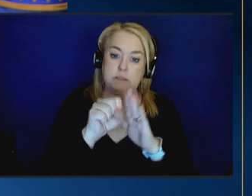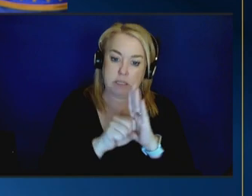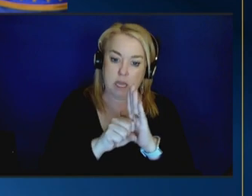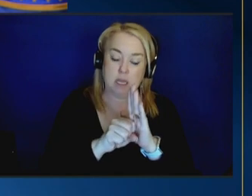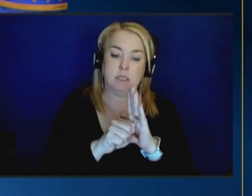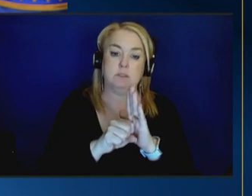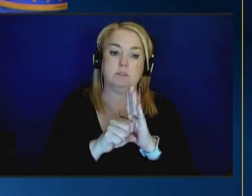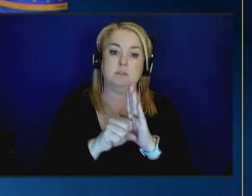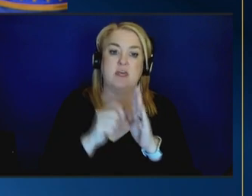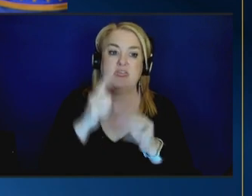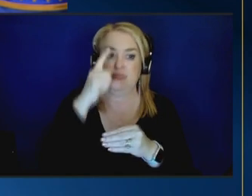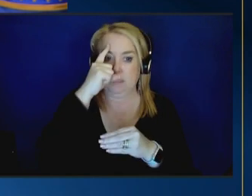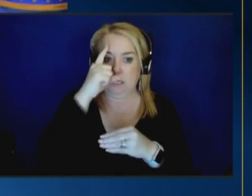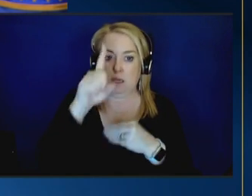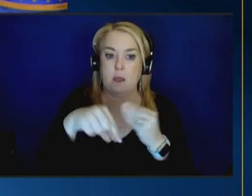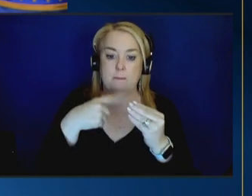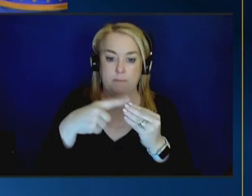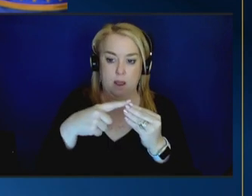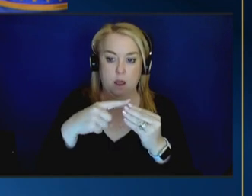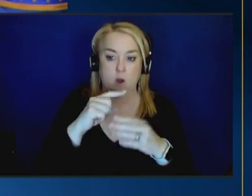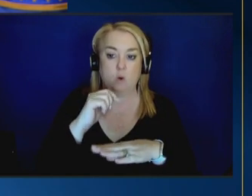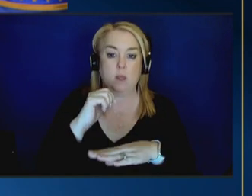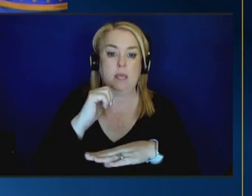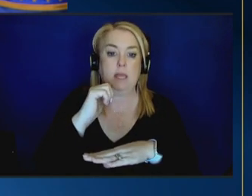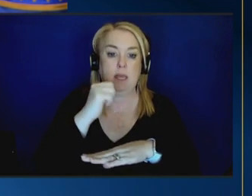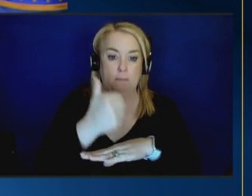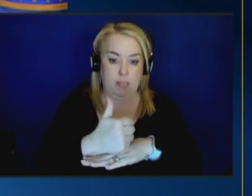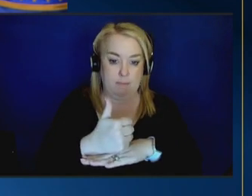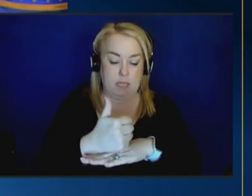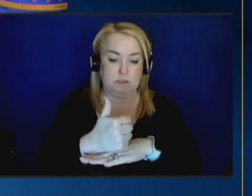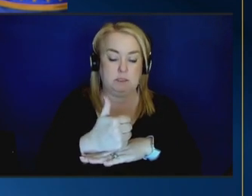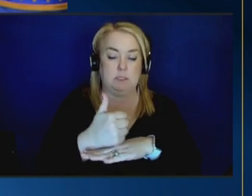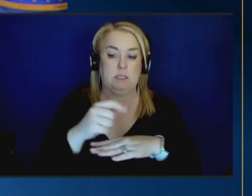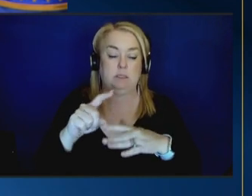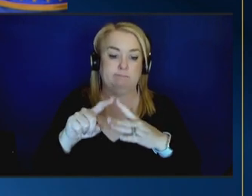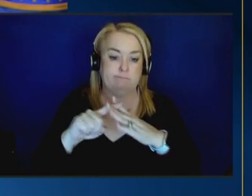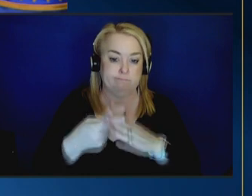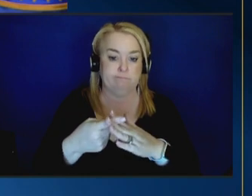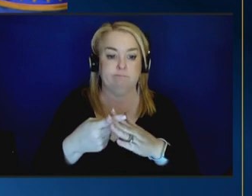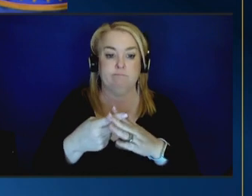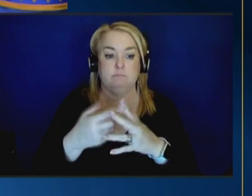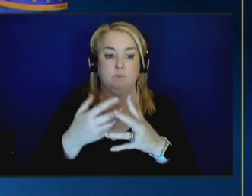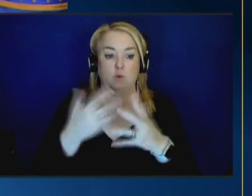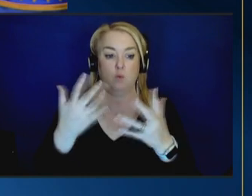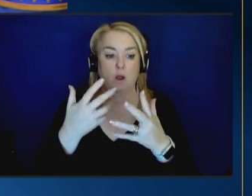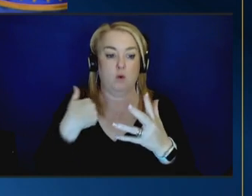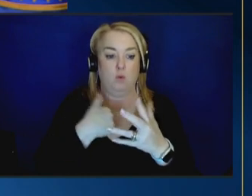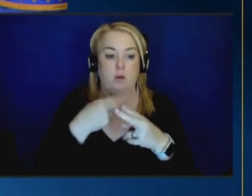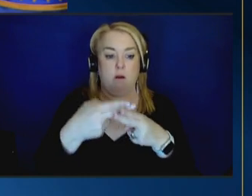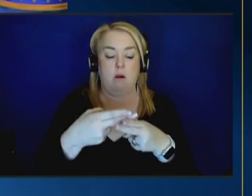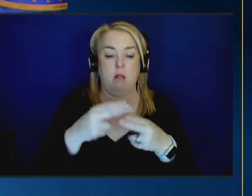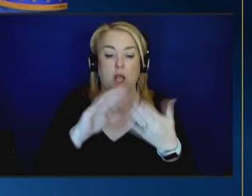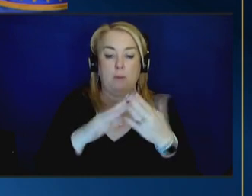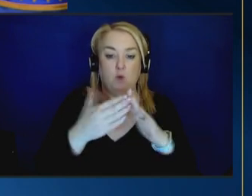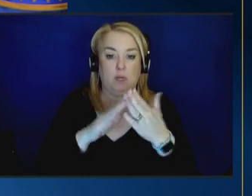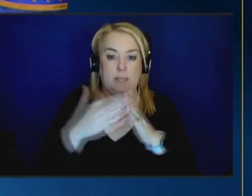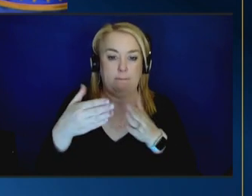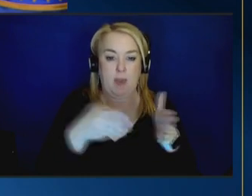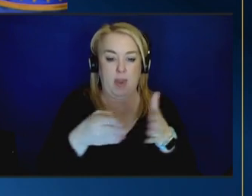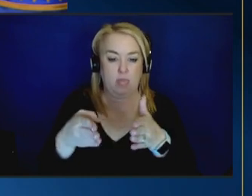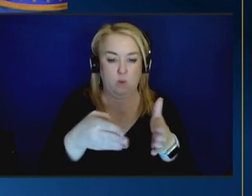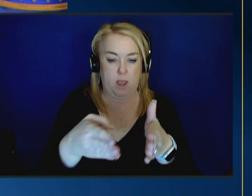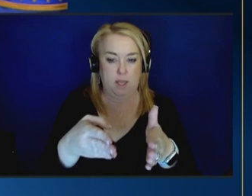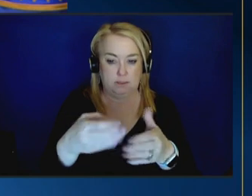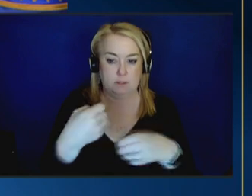more states think about implementing um what uh have been commonly called community pathways to services that is making